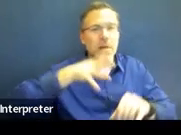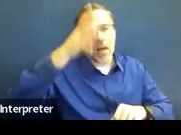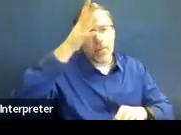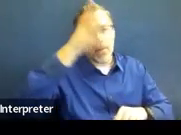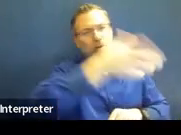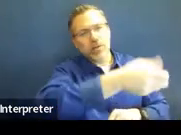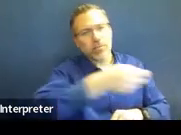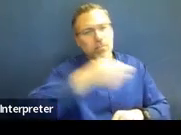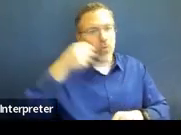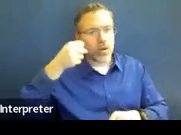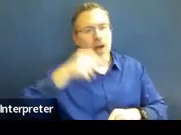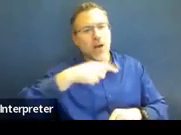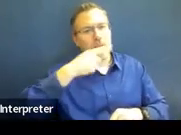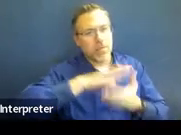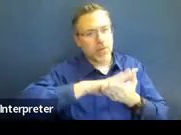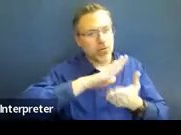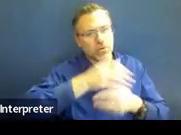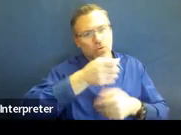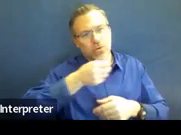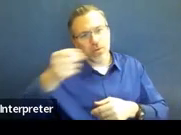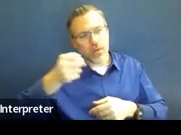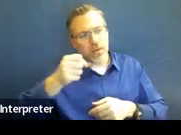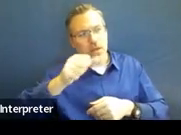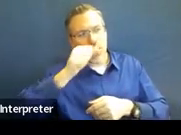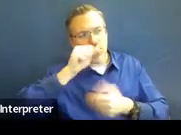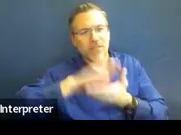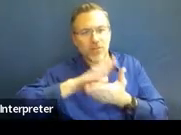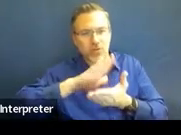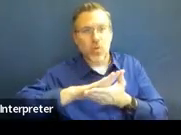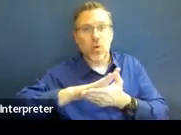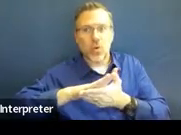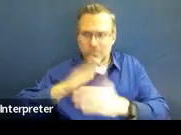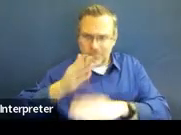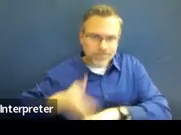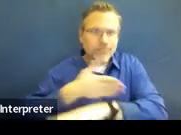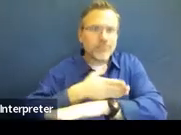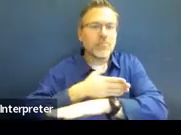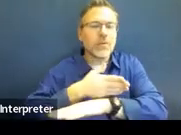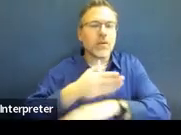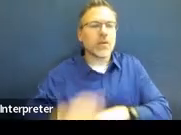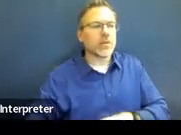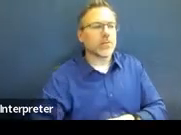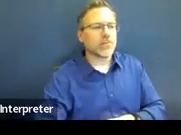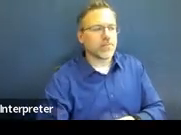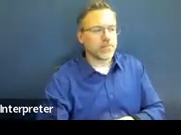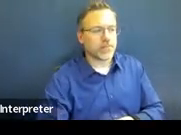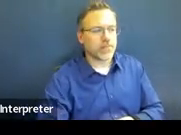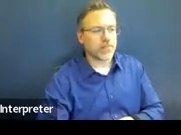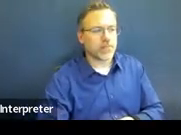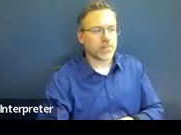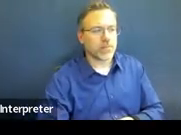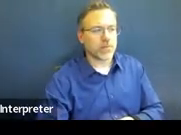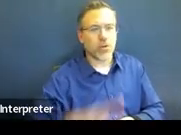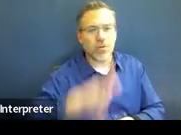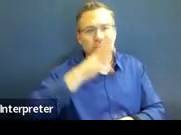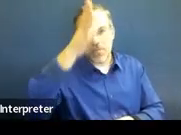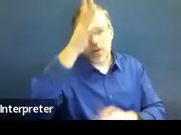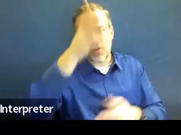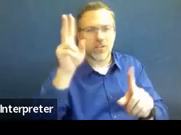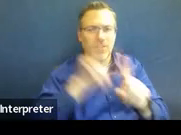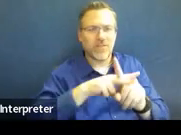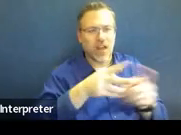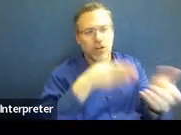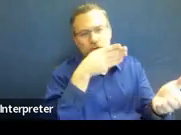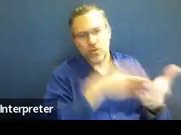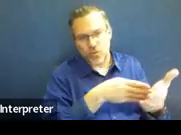put him in a private school, and he started making progress. So the parents took the public school to court. And